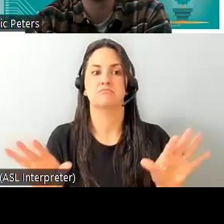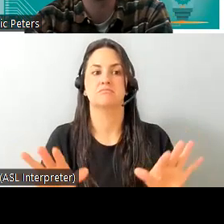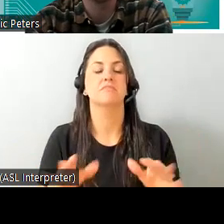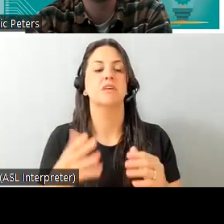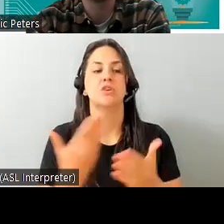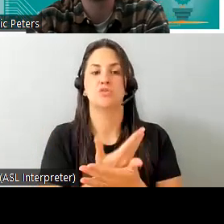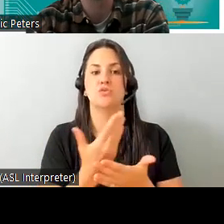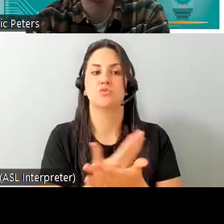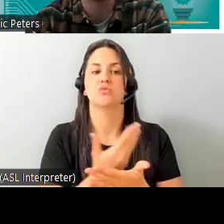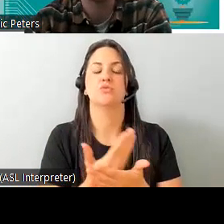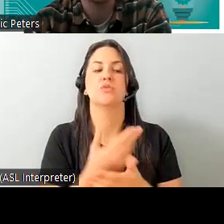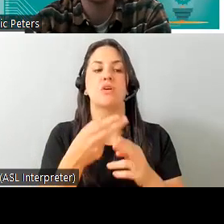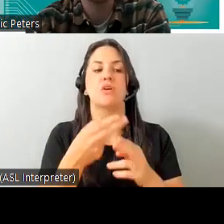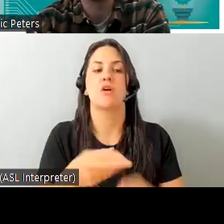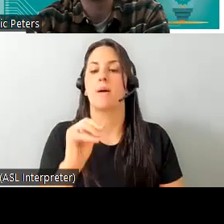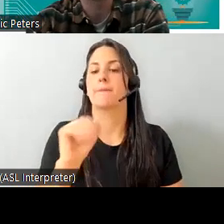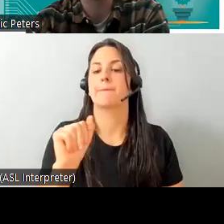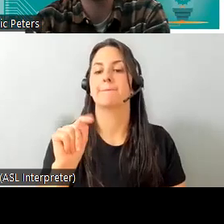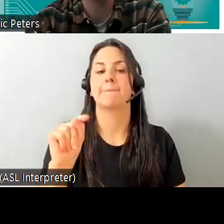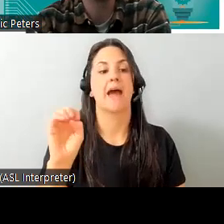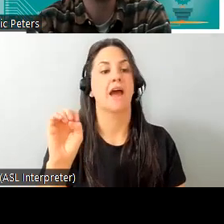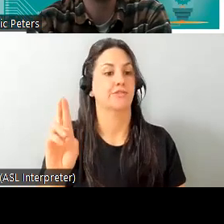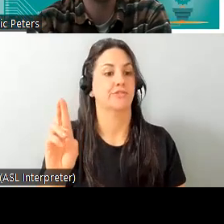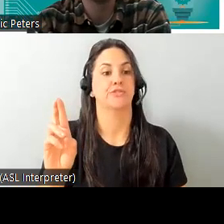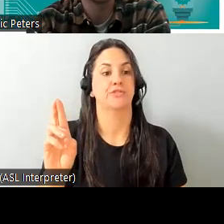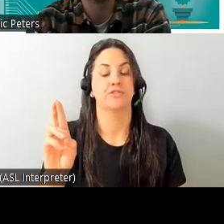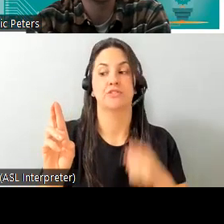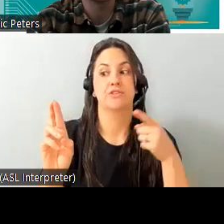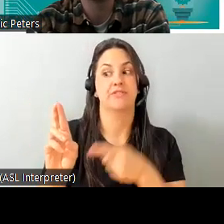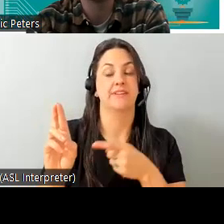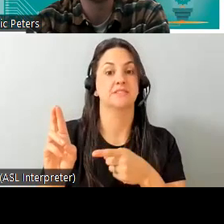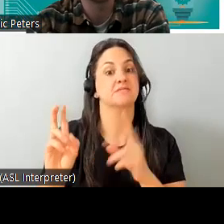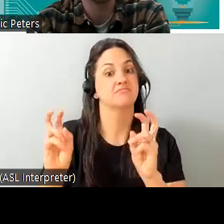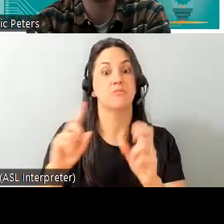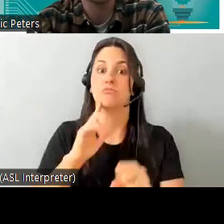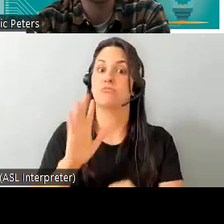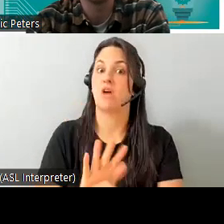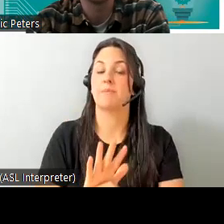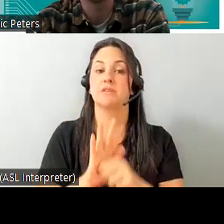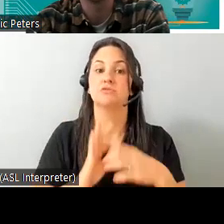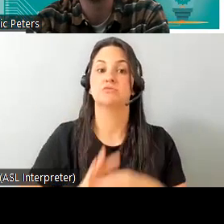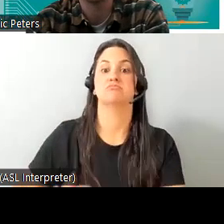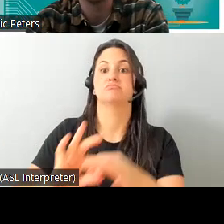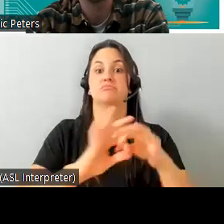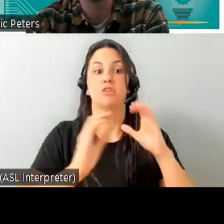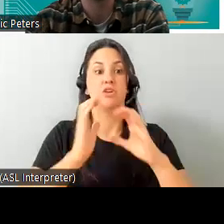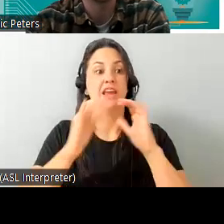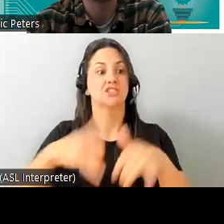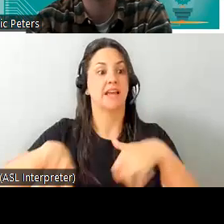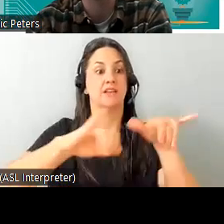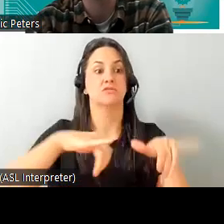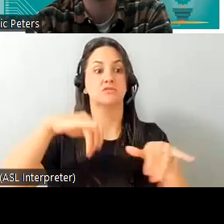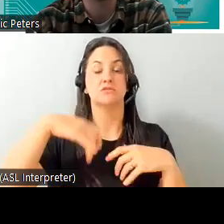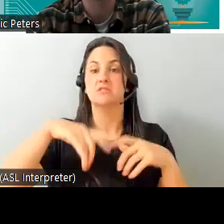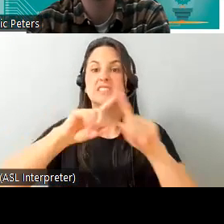is a new protocol called matter which promised to unify communication standards between different smart home devices from different